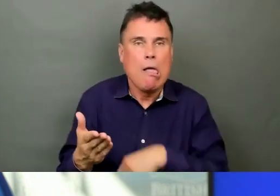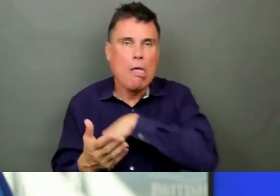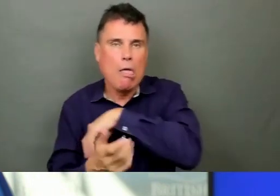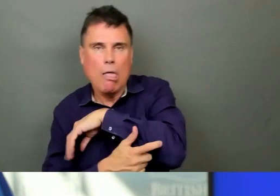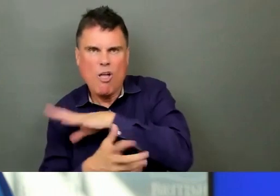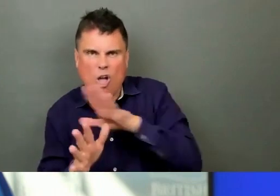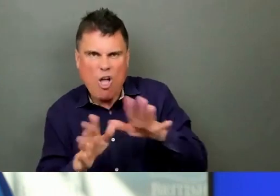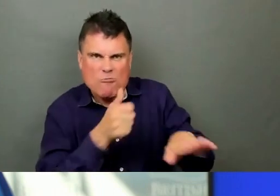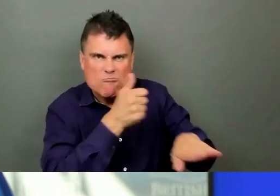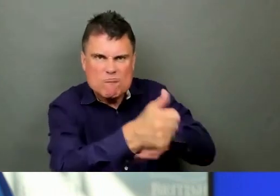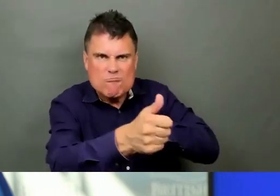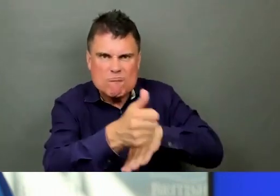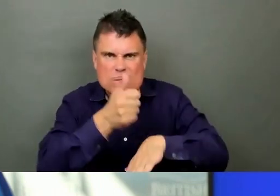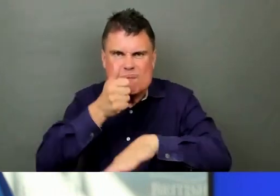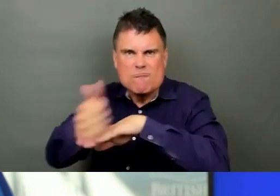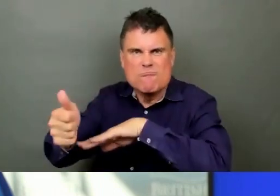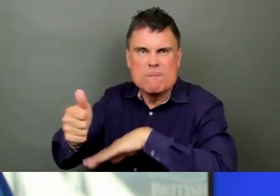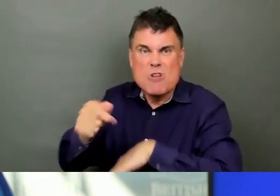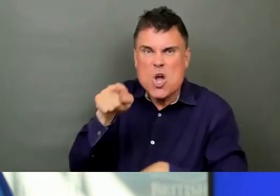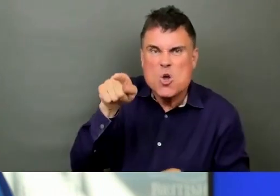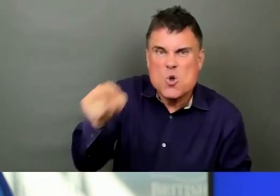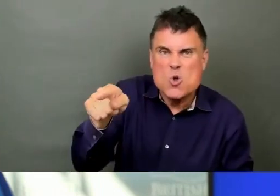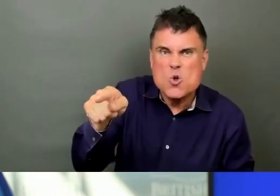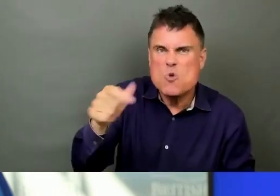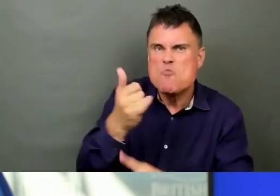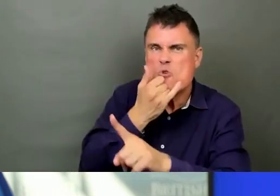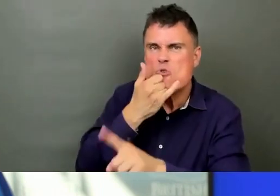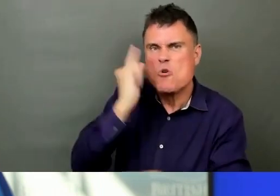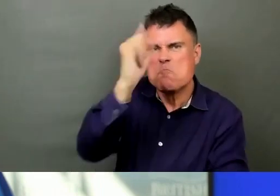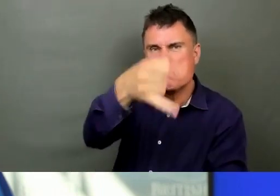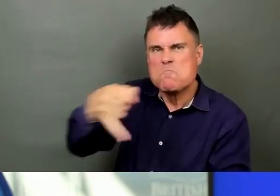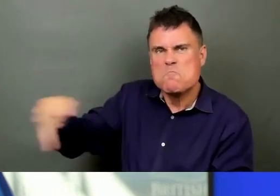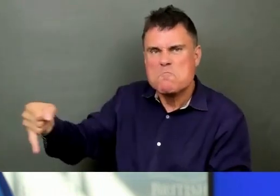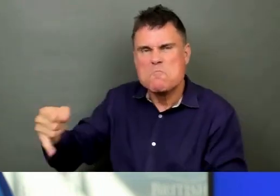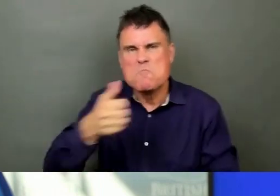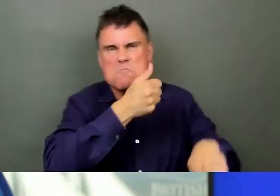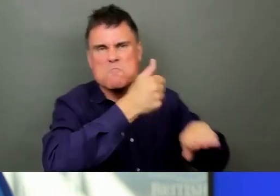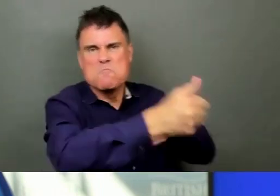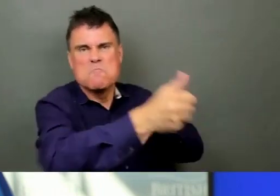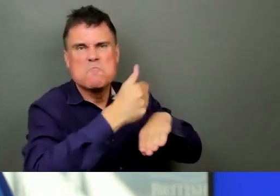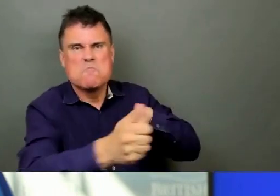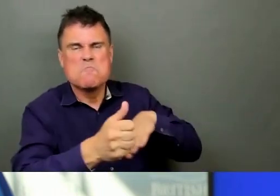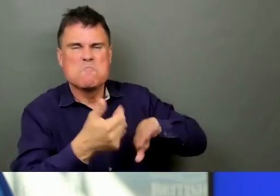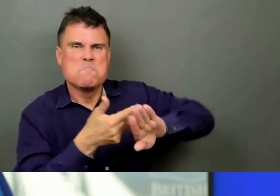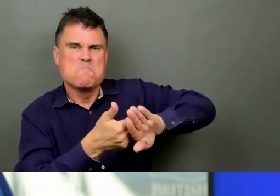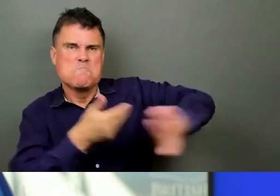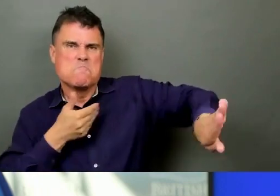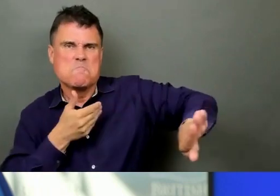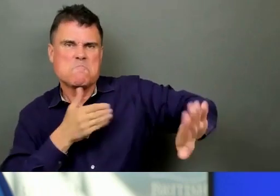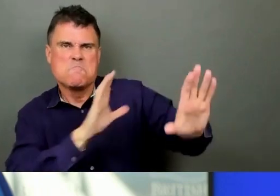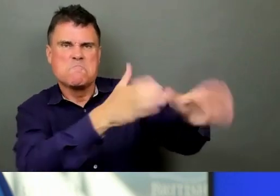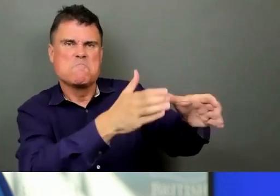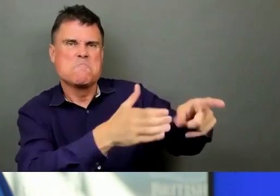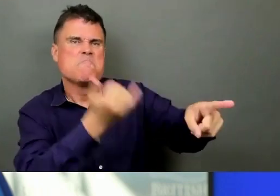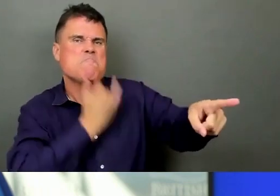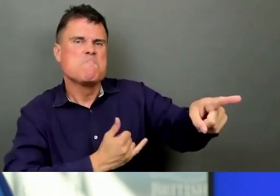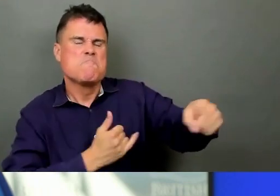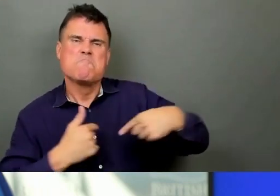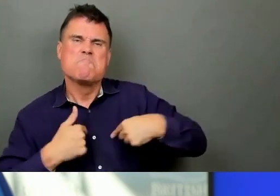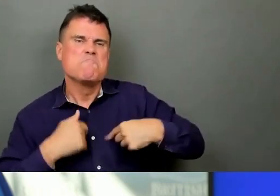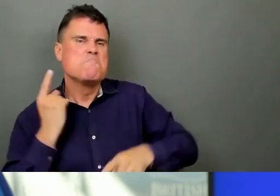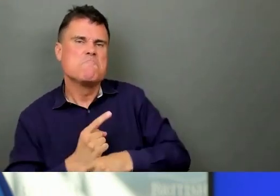to deal with the consequences of COVID-19. So, I think that with respect to restrictions, we're in a good space.